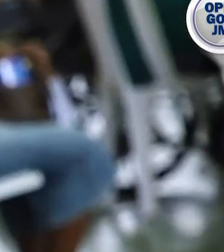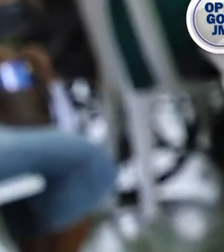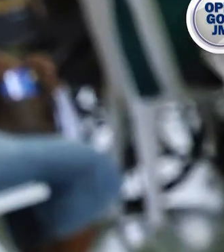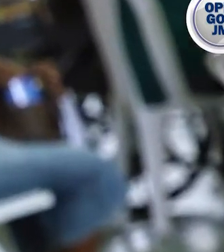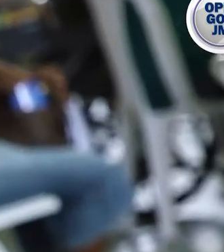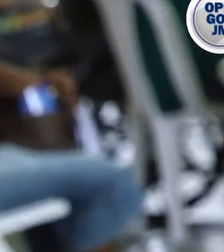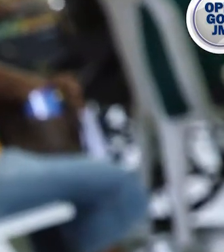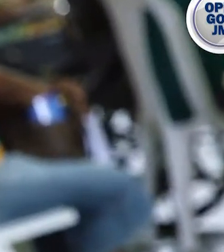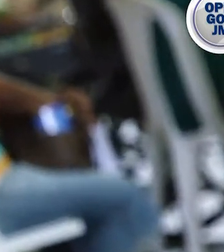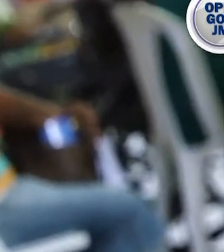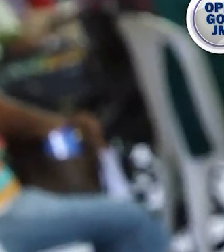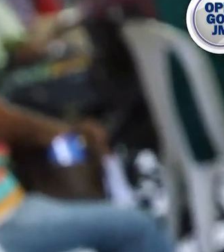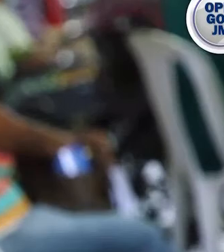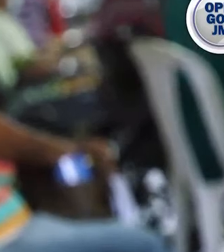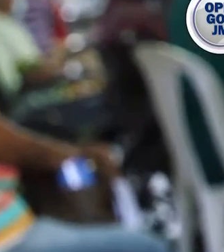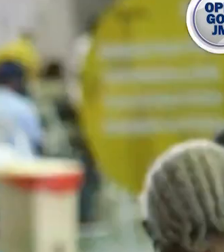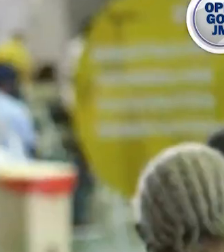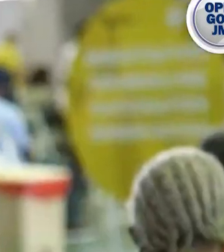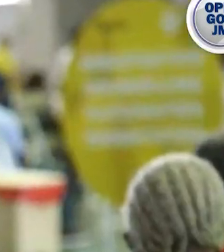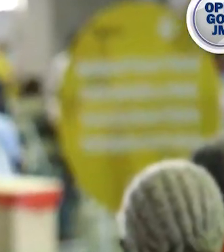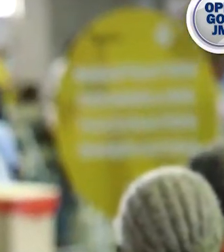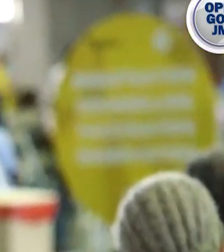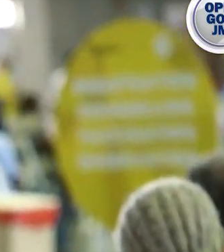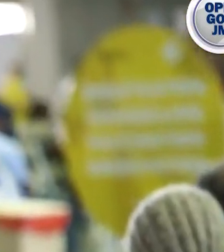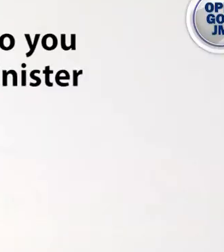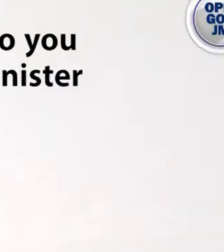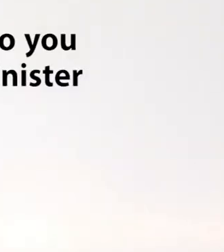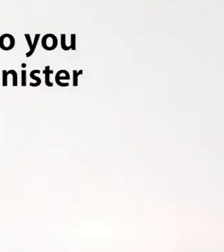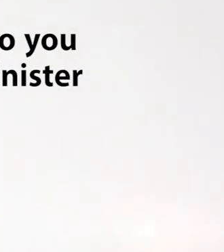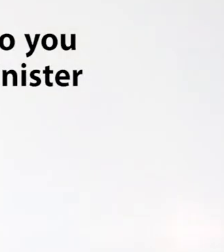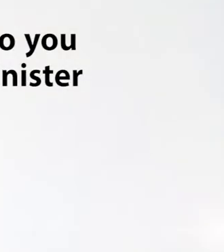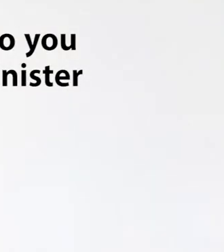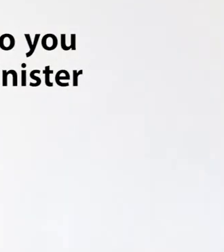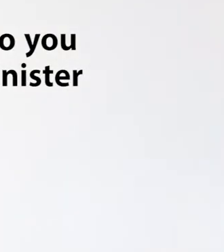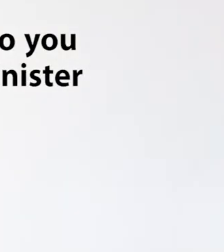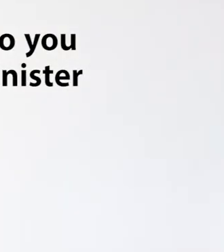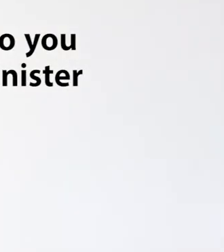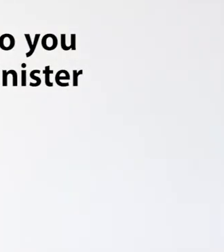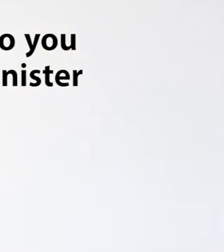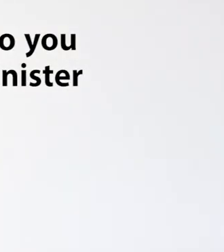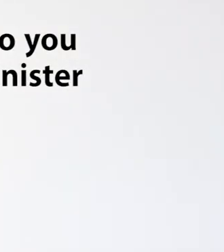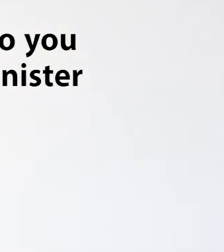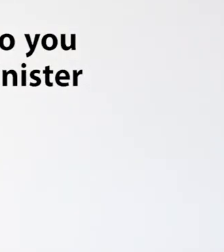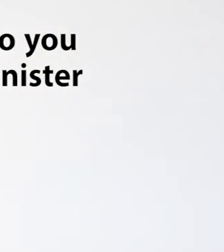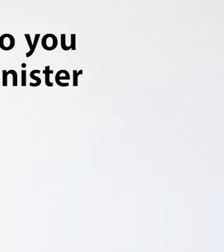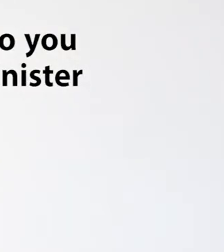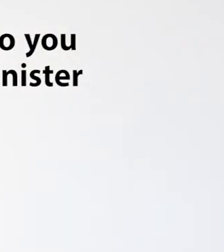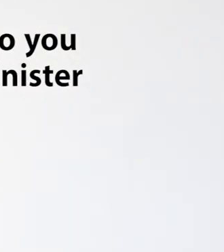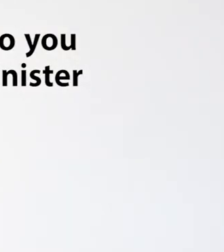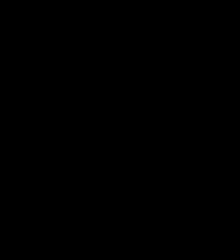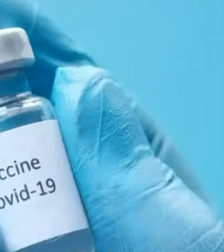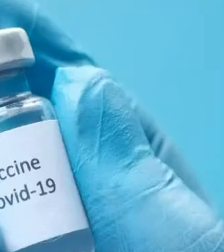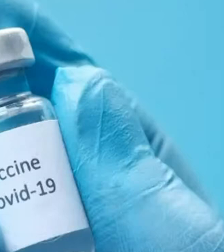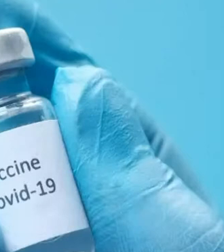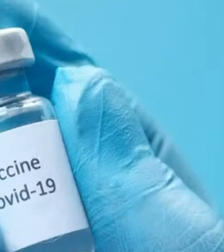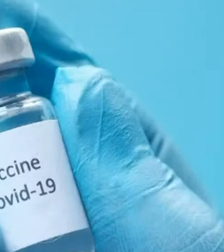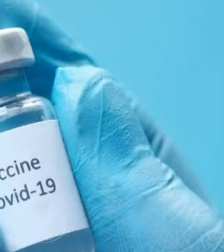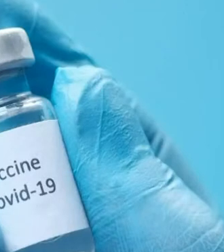participate in the national program and get vaccinated. The proceeding was brought to you by the office of the prime minister.